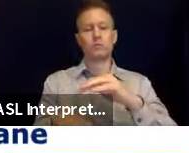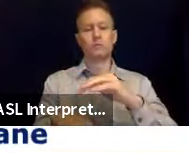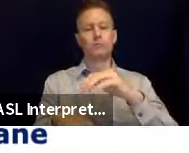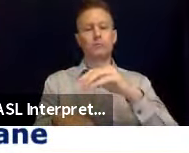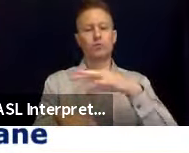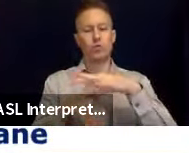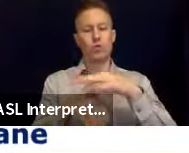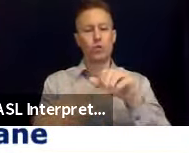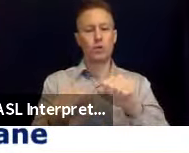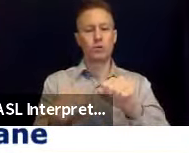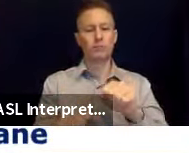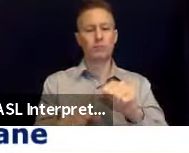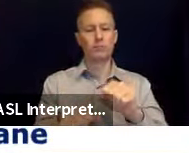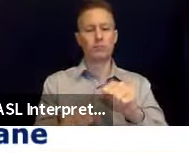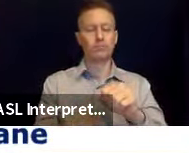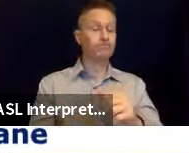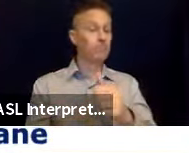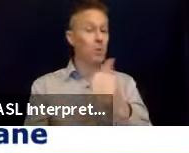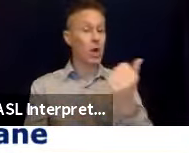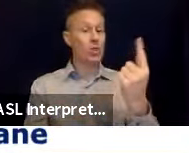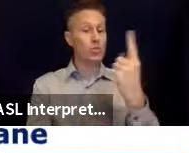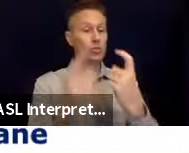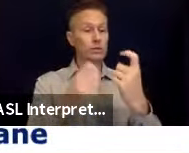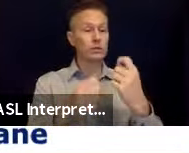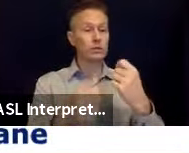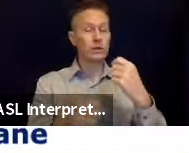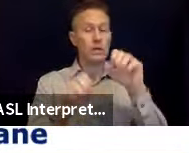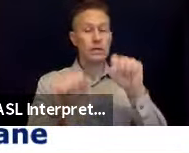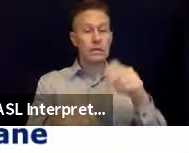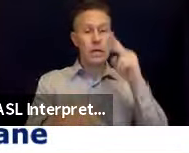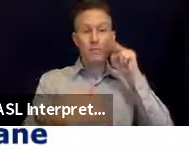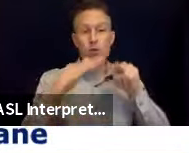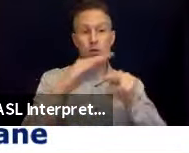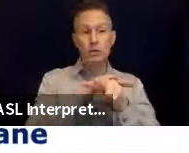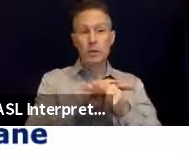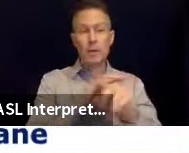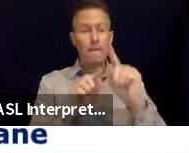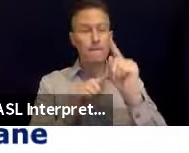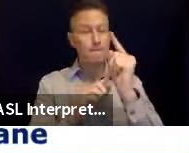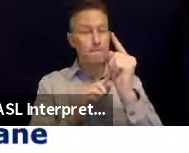We have another question. We we predict earthquakes minutes earlier?